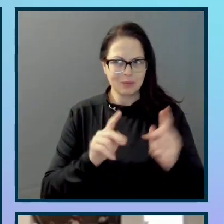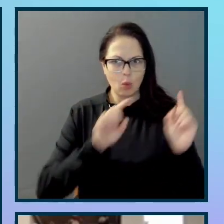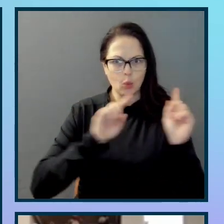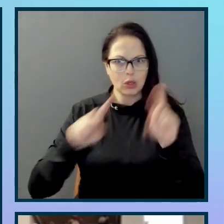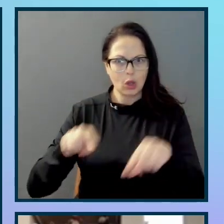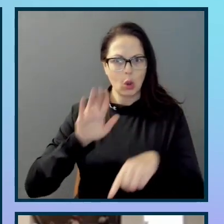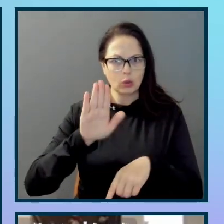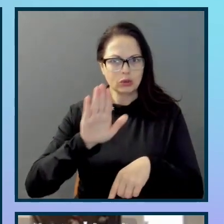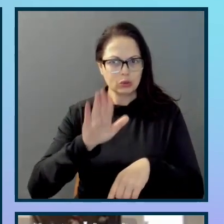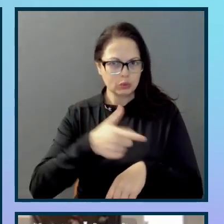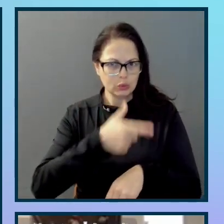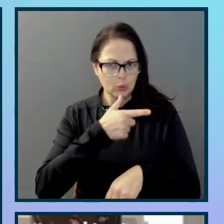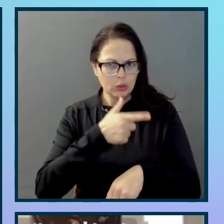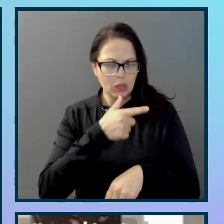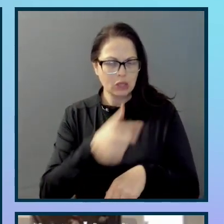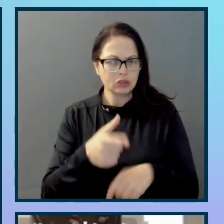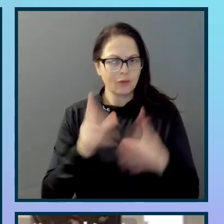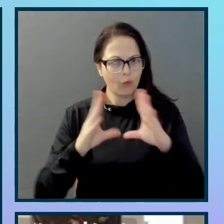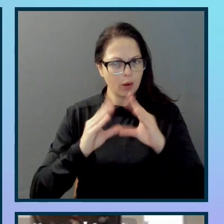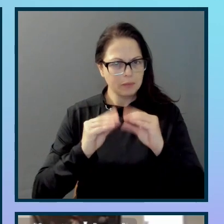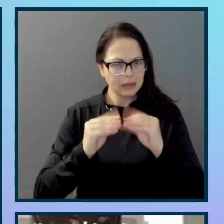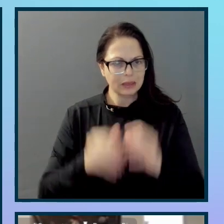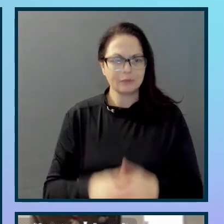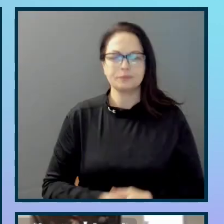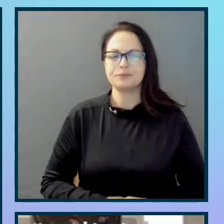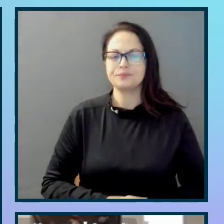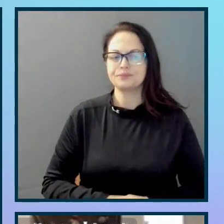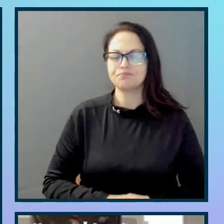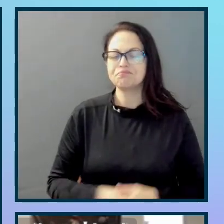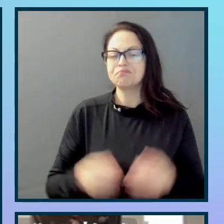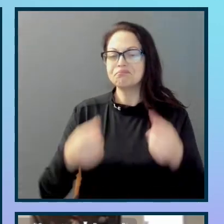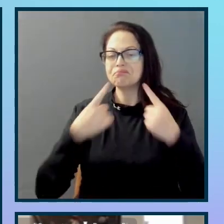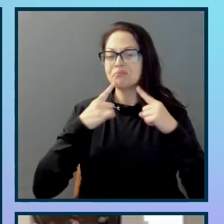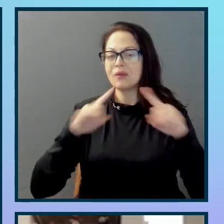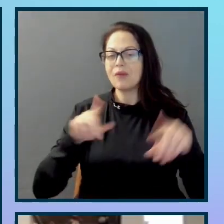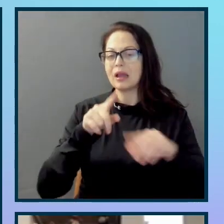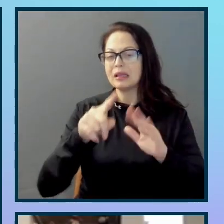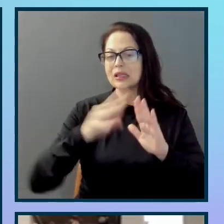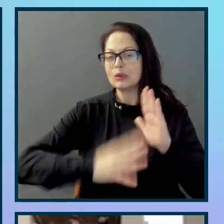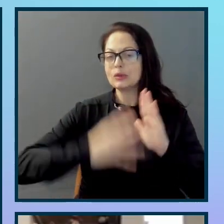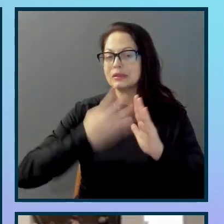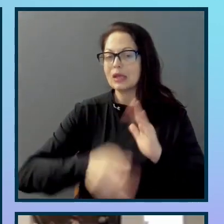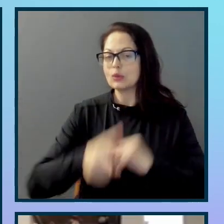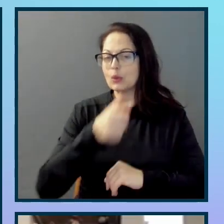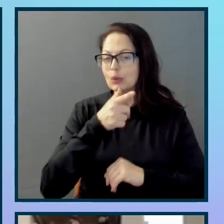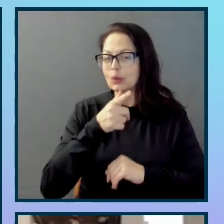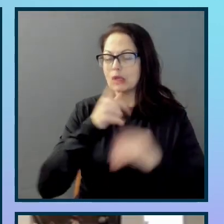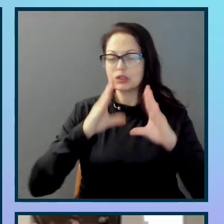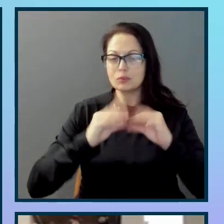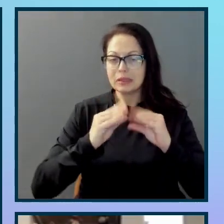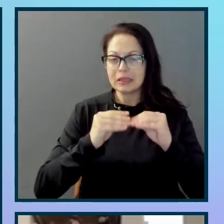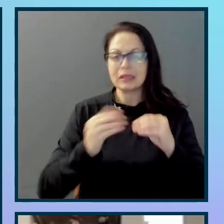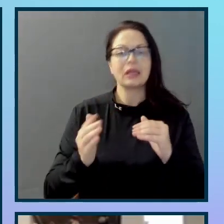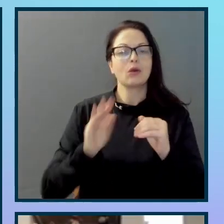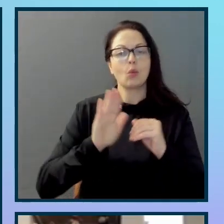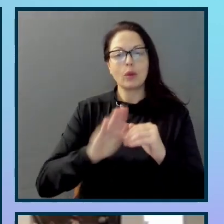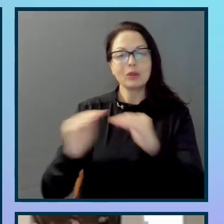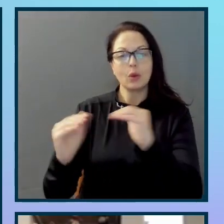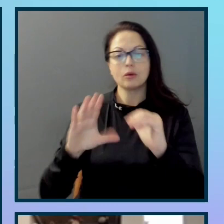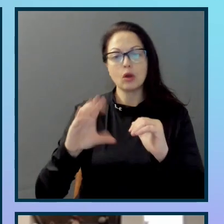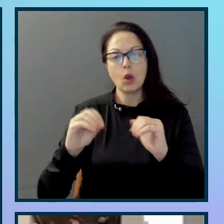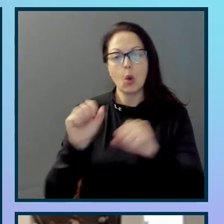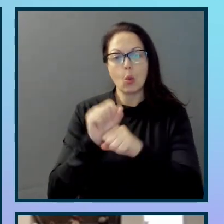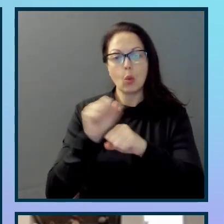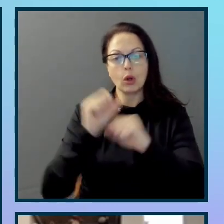A few weeks later, the big day arrives. You do your best to communicate the issues without just saying,